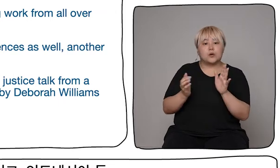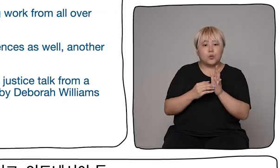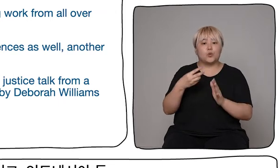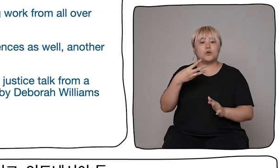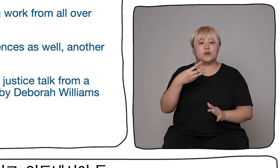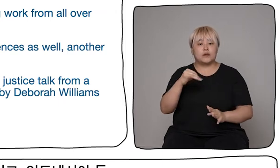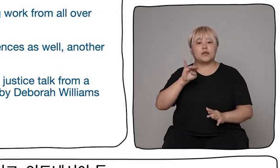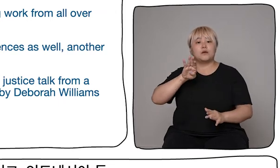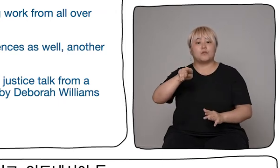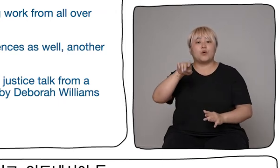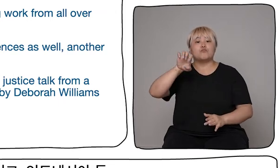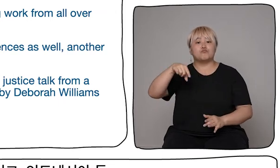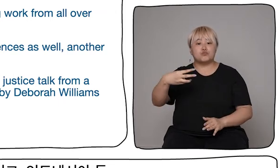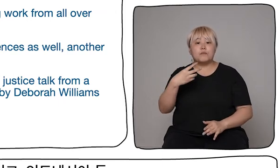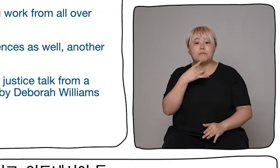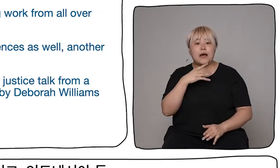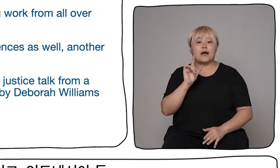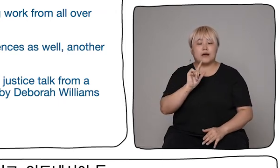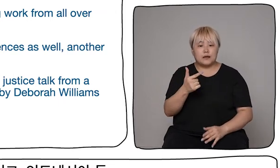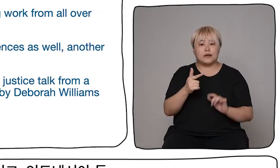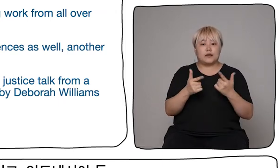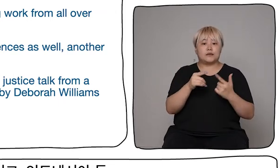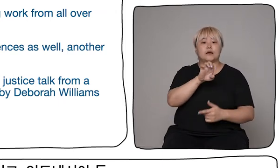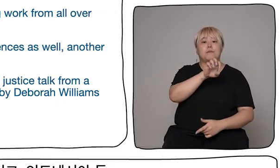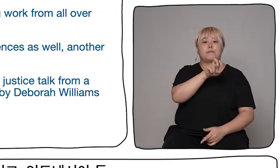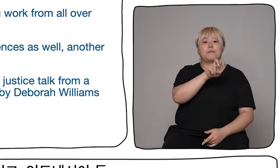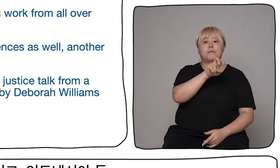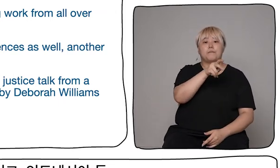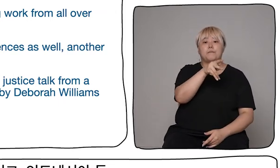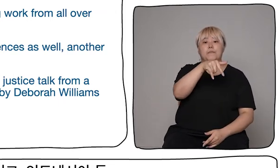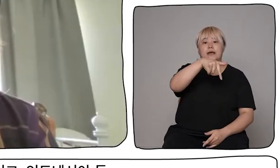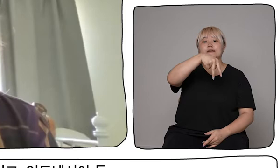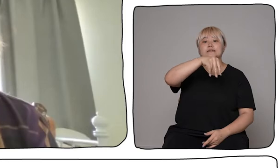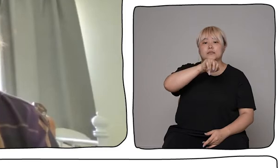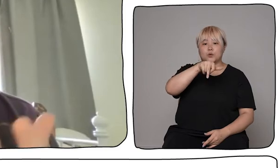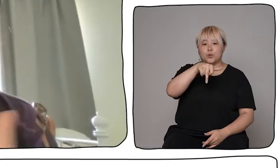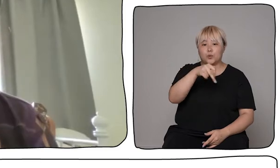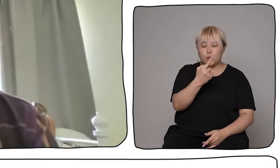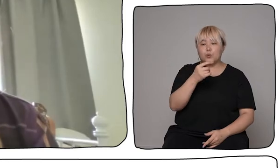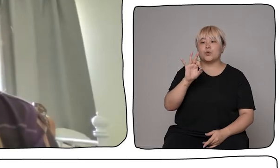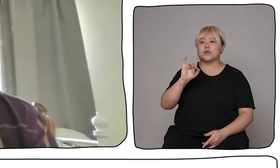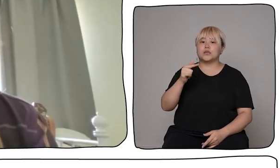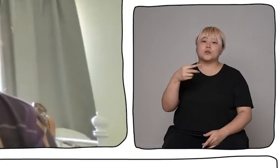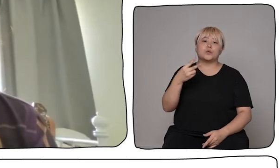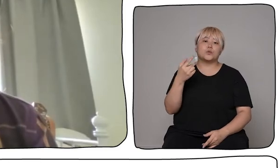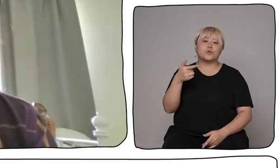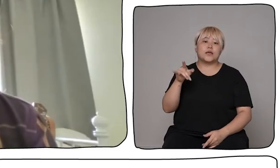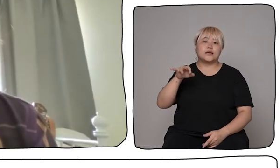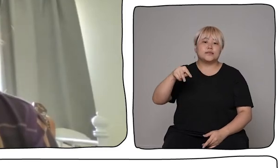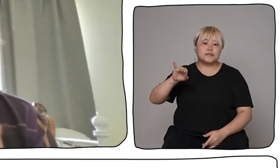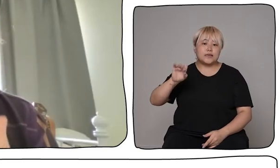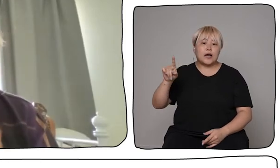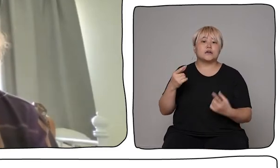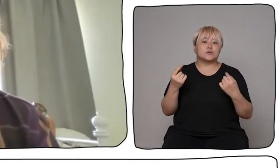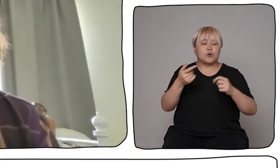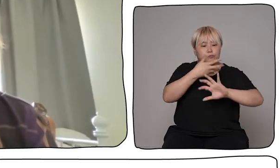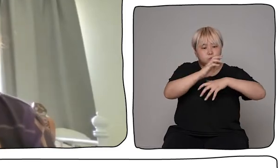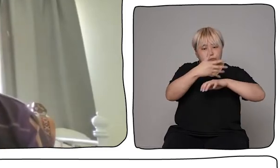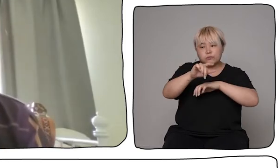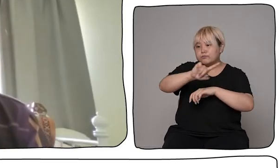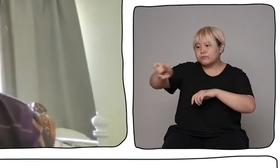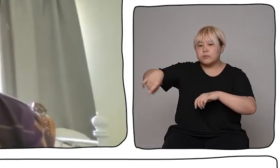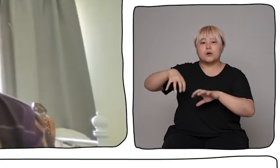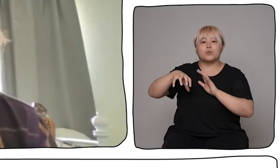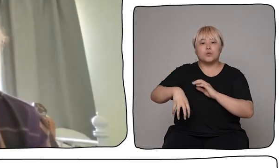all over the place, Mexico, Indonesia, all sorts of places around the world. And we had the whole festival available on demand for